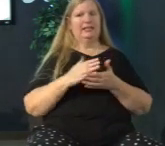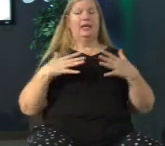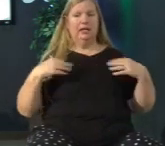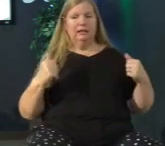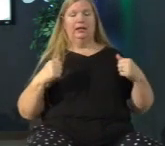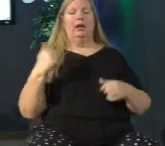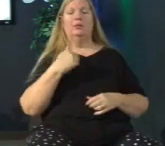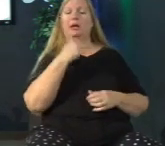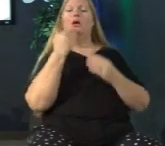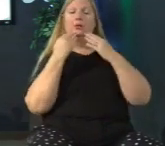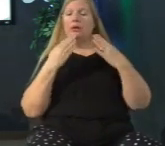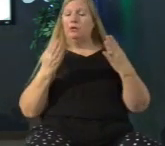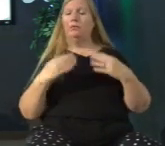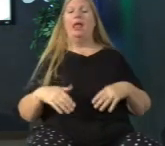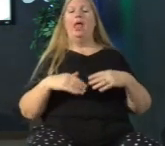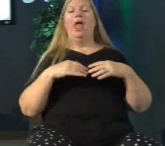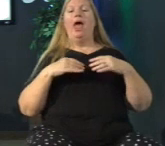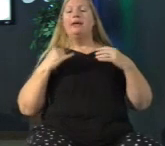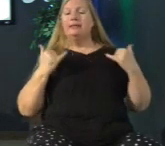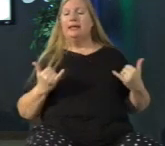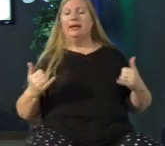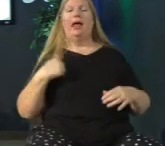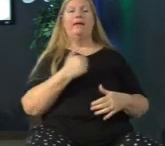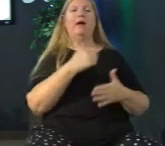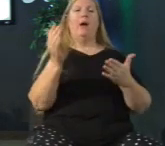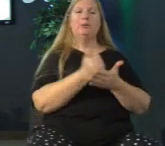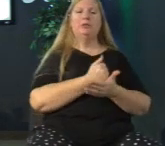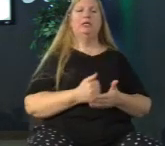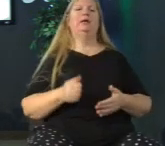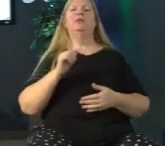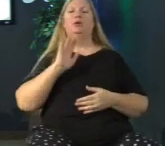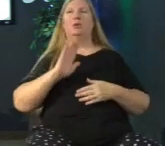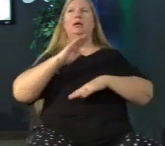and today Lord we have the opportunity to come to your table in communion